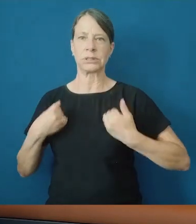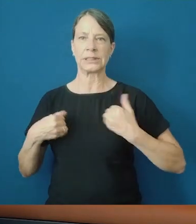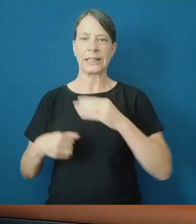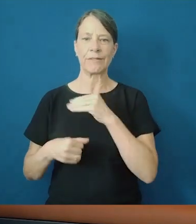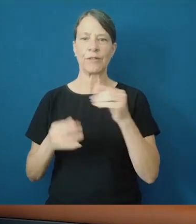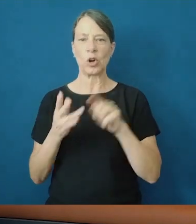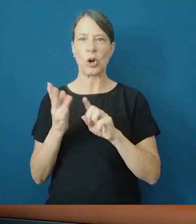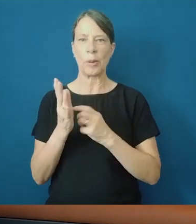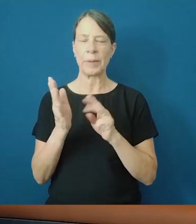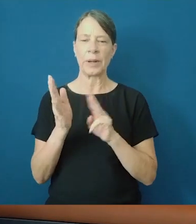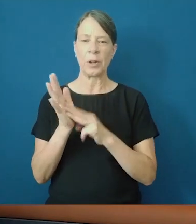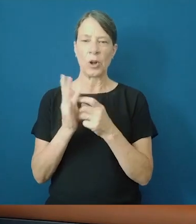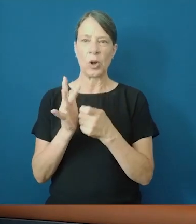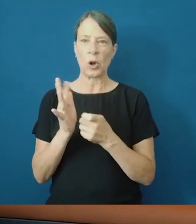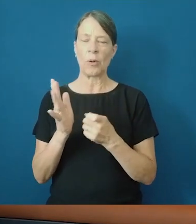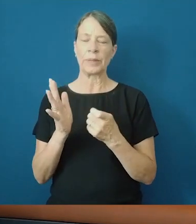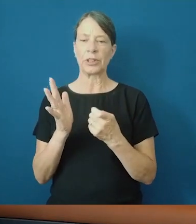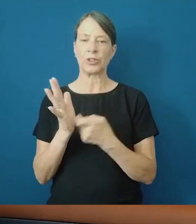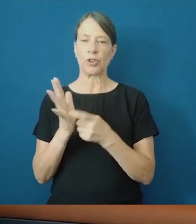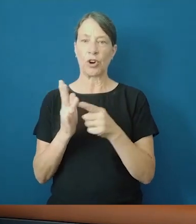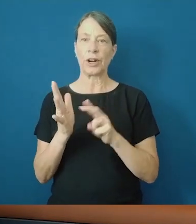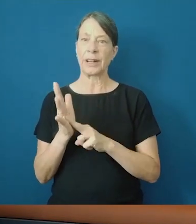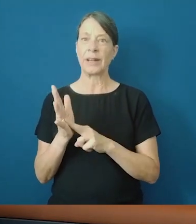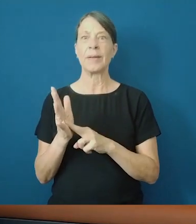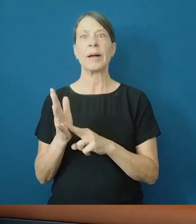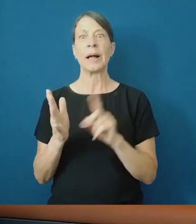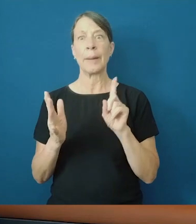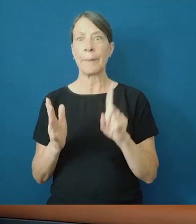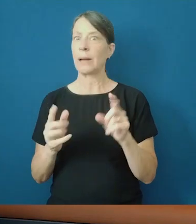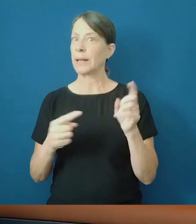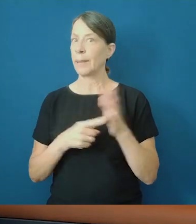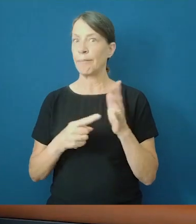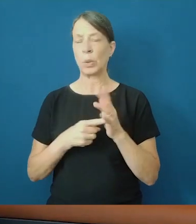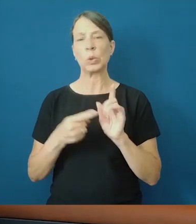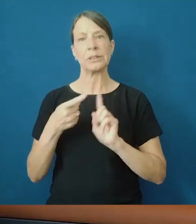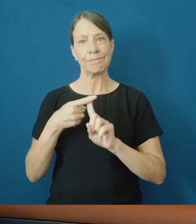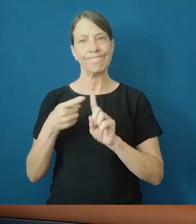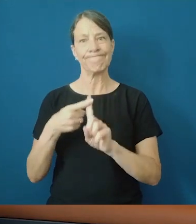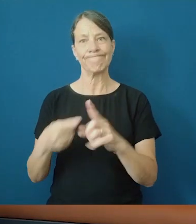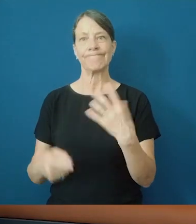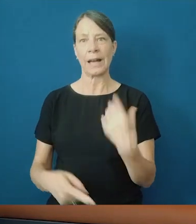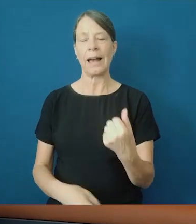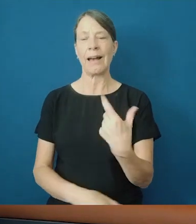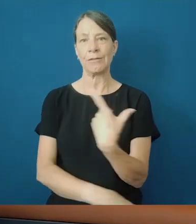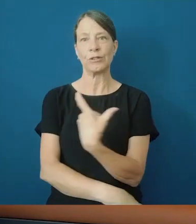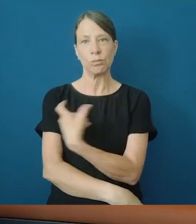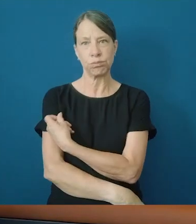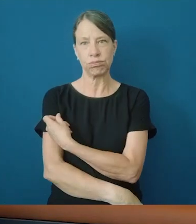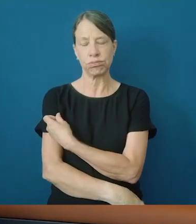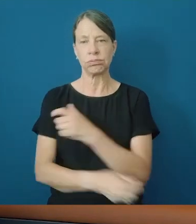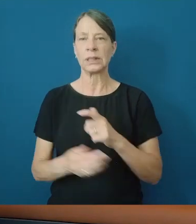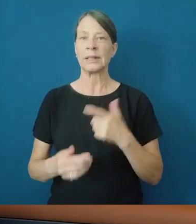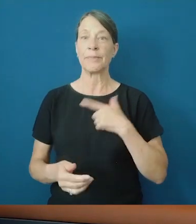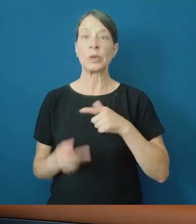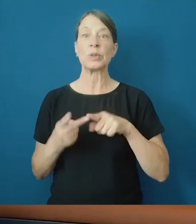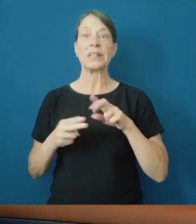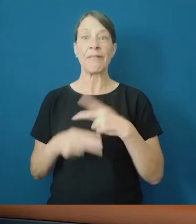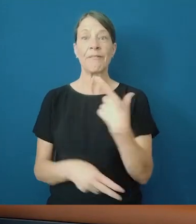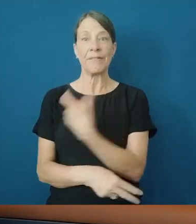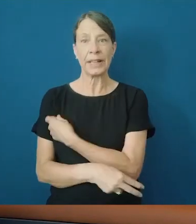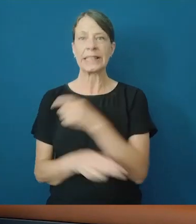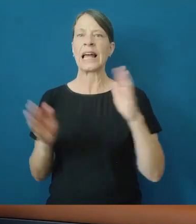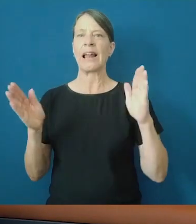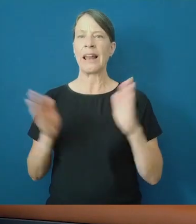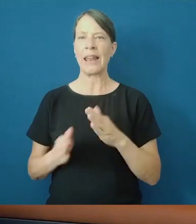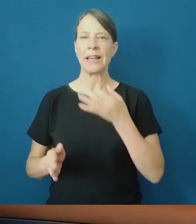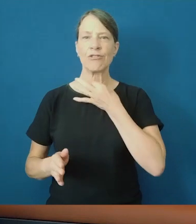infection or getting through vaccine in terms of infecting, but the vaccines remain incredibly effective at reducing hospitalisation, severe disease